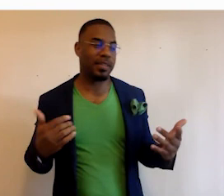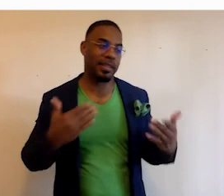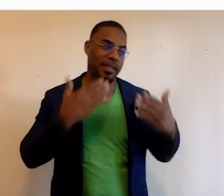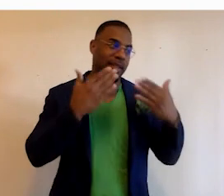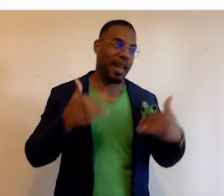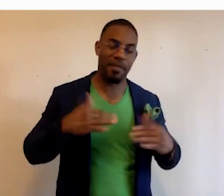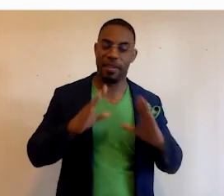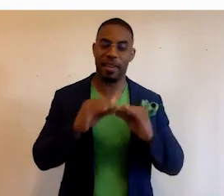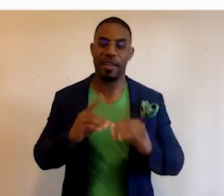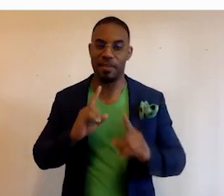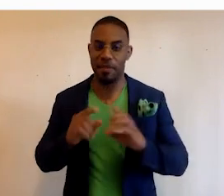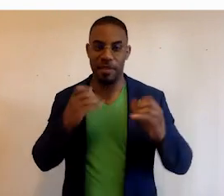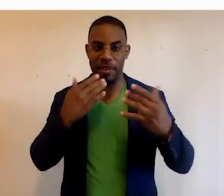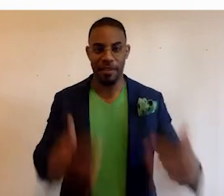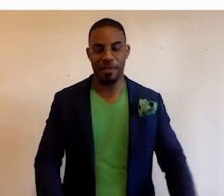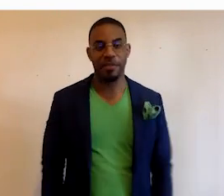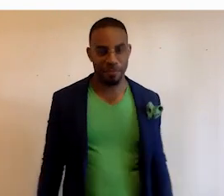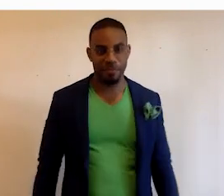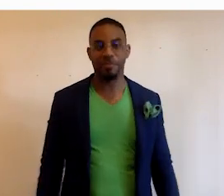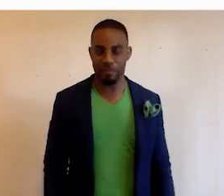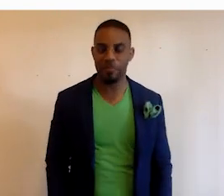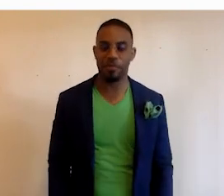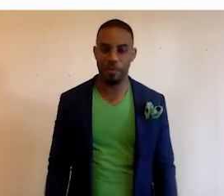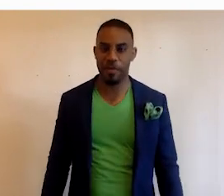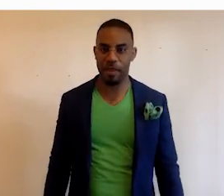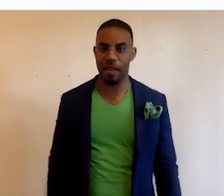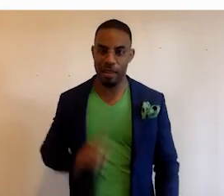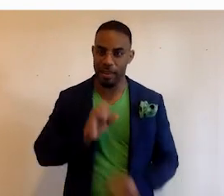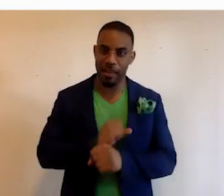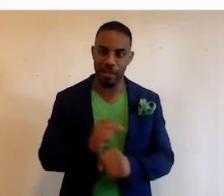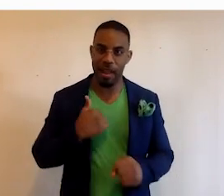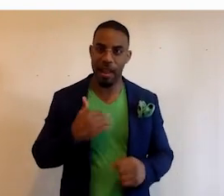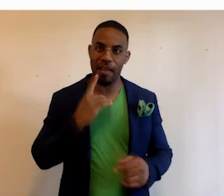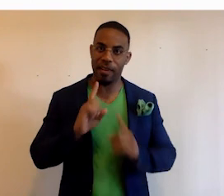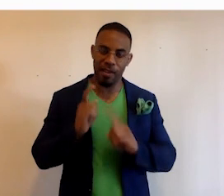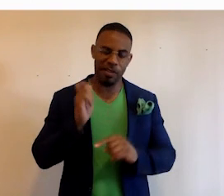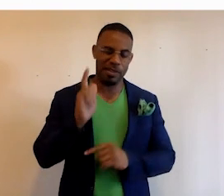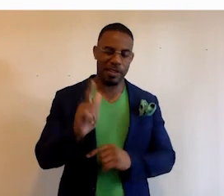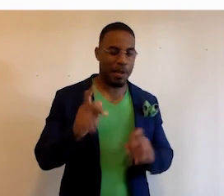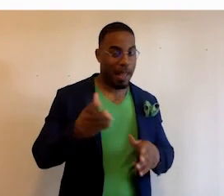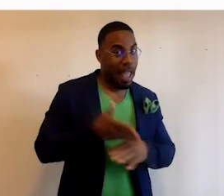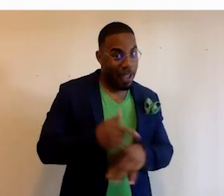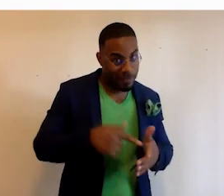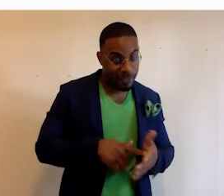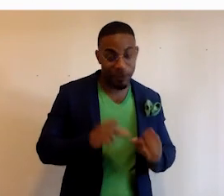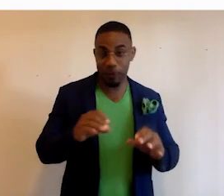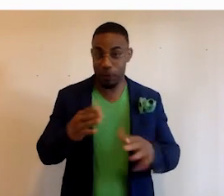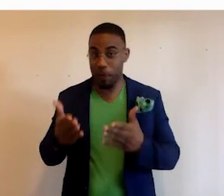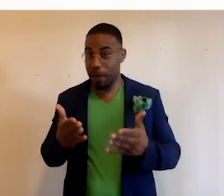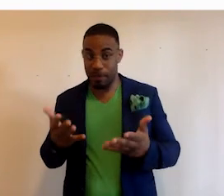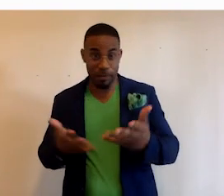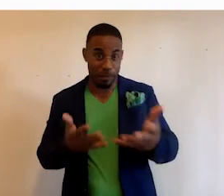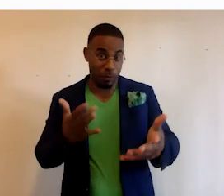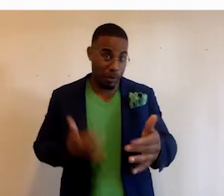from having this conversation. Right. For sure. For sure. And, you we're definitely going to have to have a conversation a little bit after this. Right. So, you know, maybe